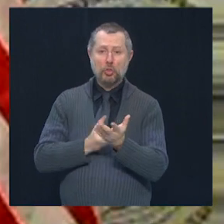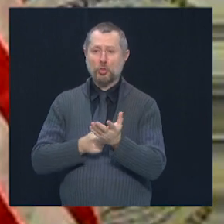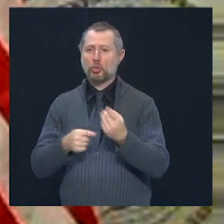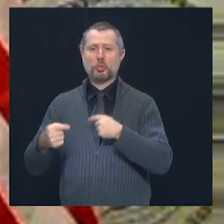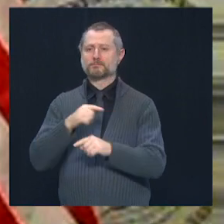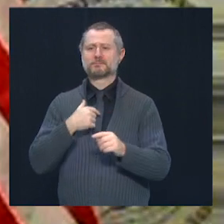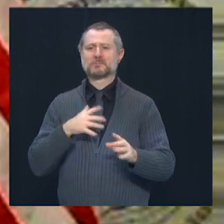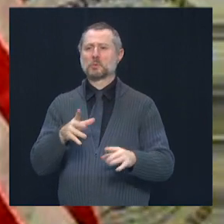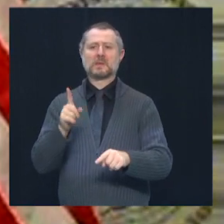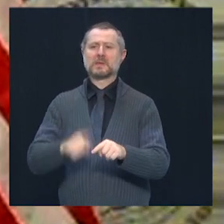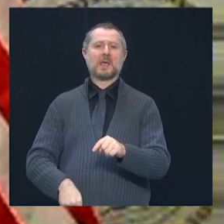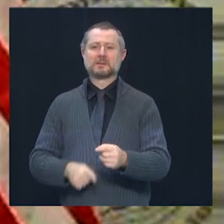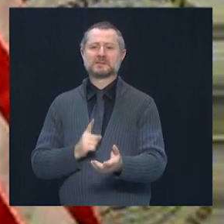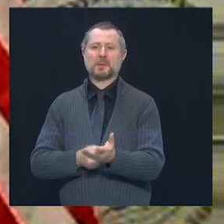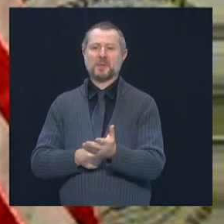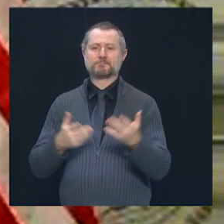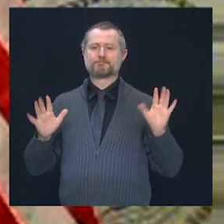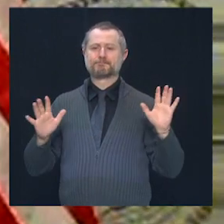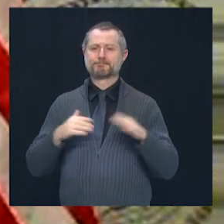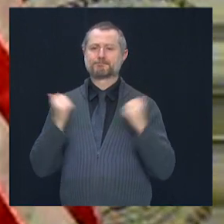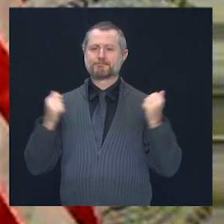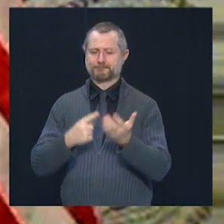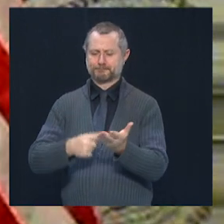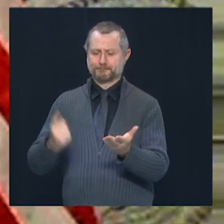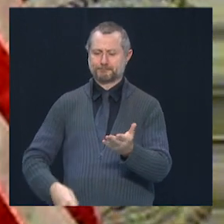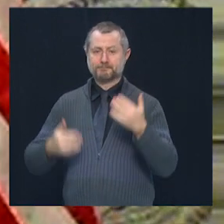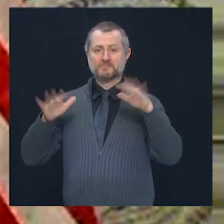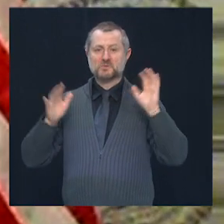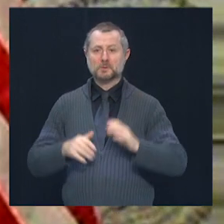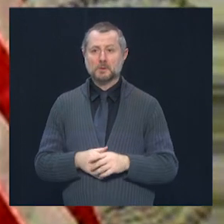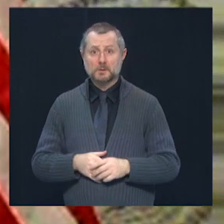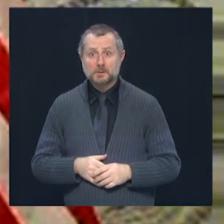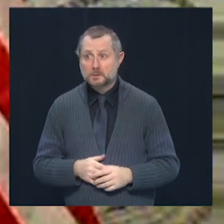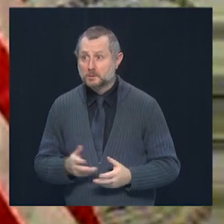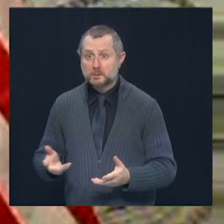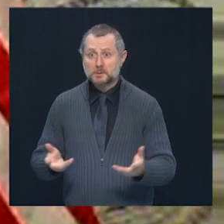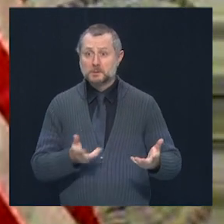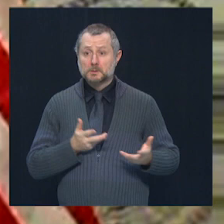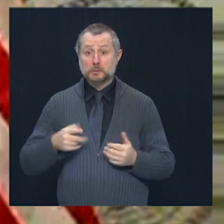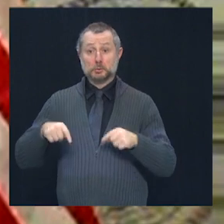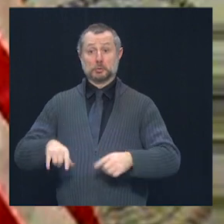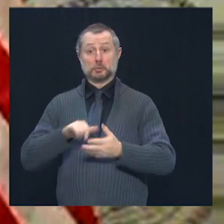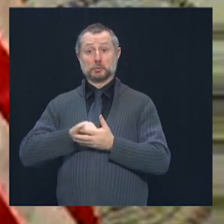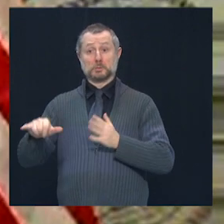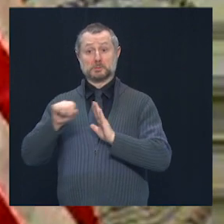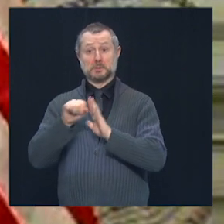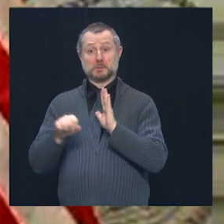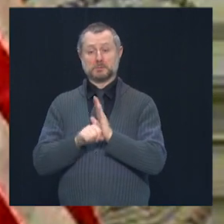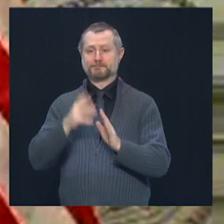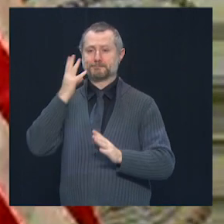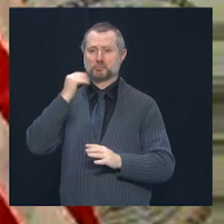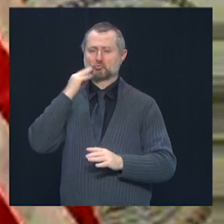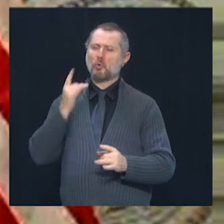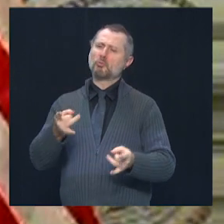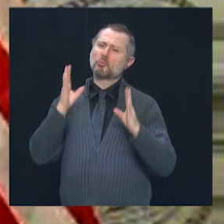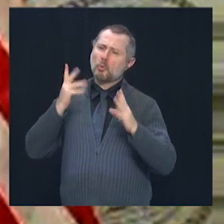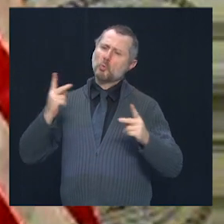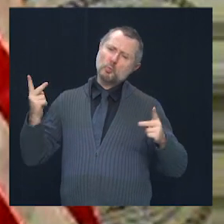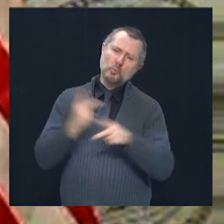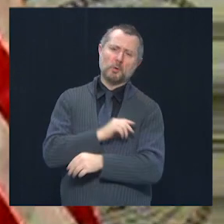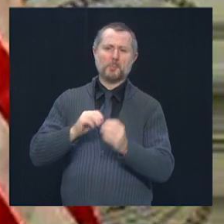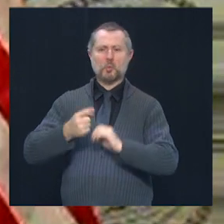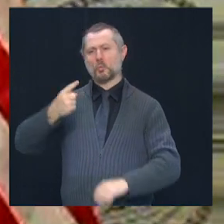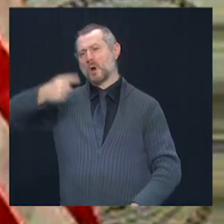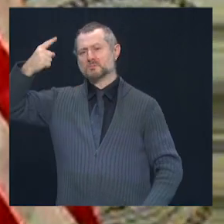able to is there anyone who wants to contest the fact that this state bore the brunt that this city was the epicenter of the